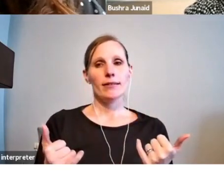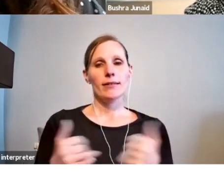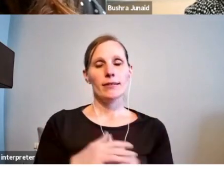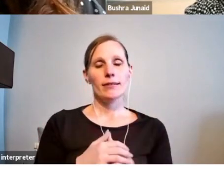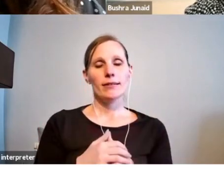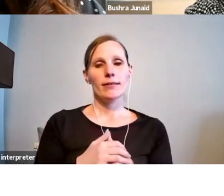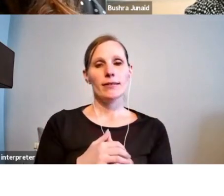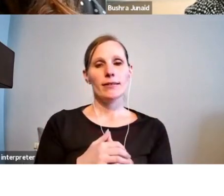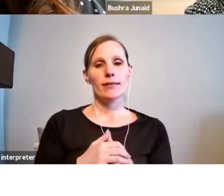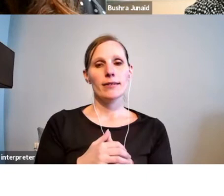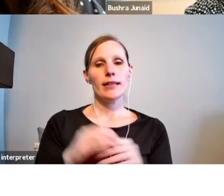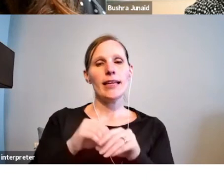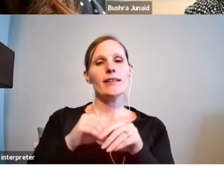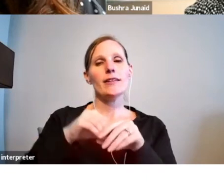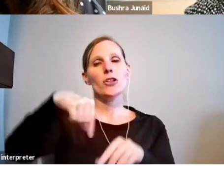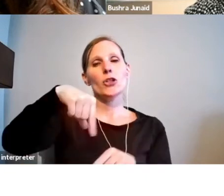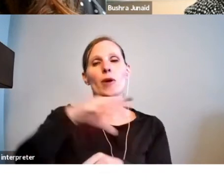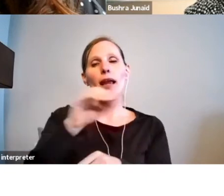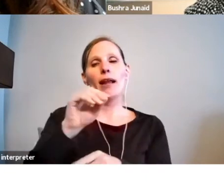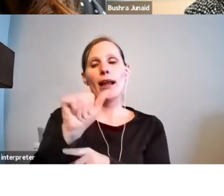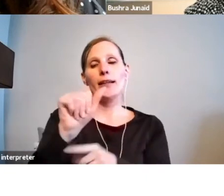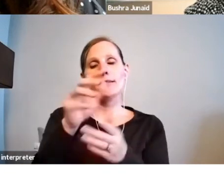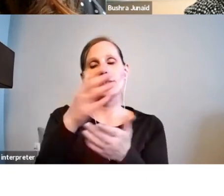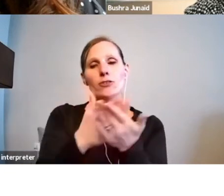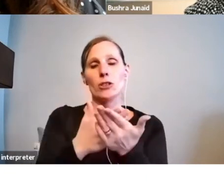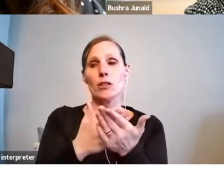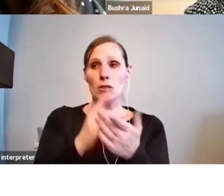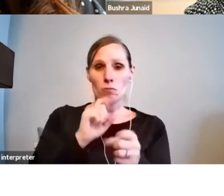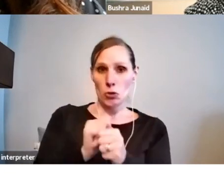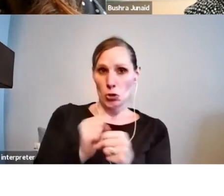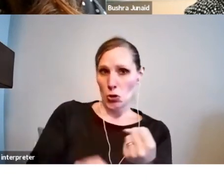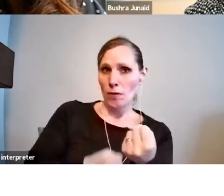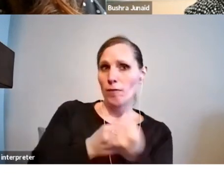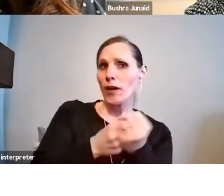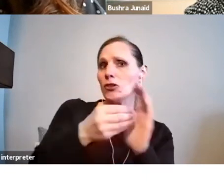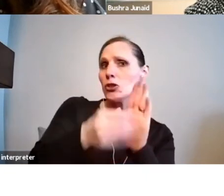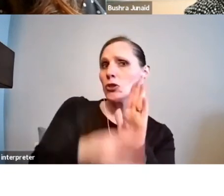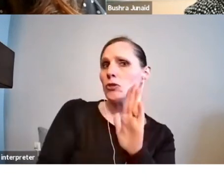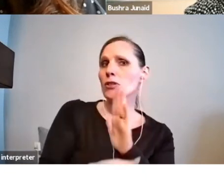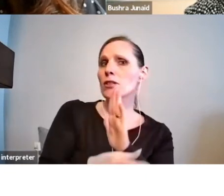Do you fund students or do you have grants for tuition costs?